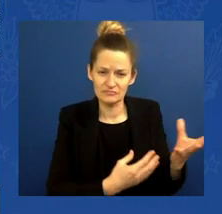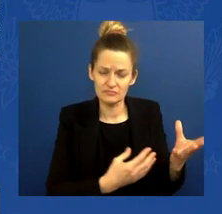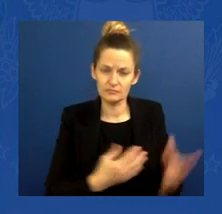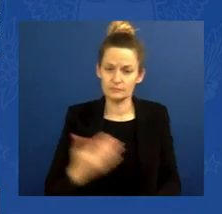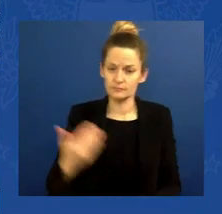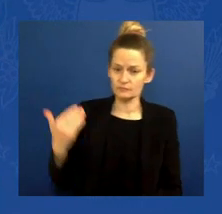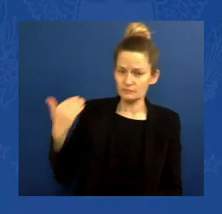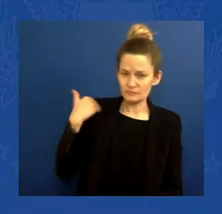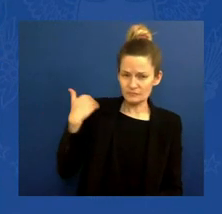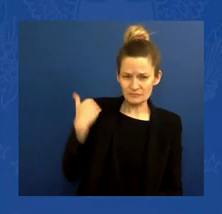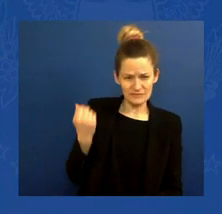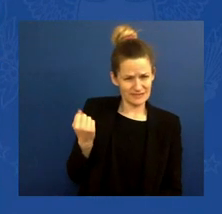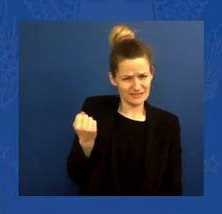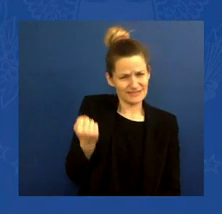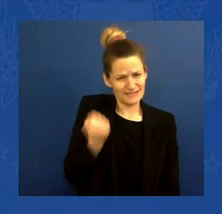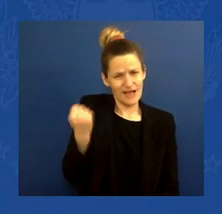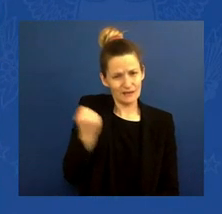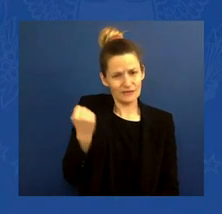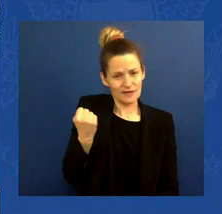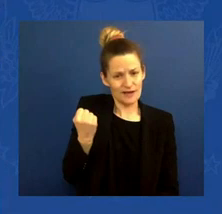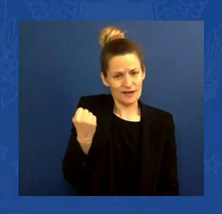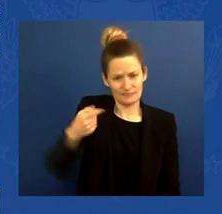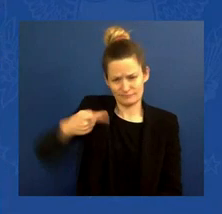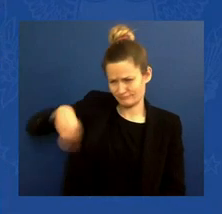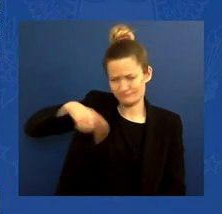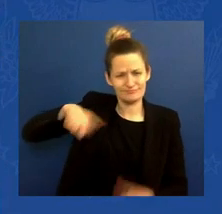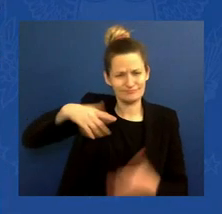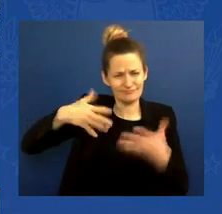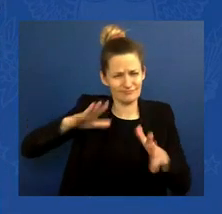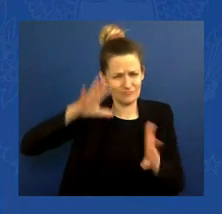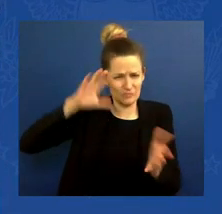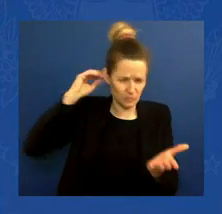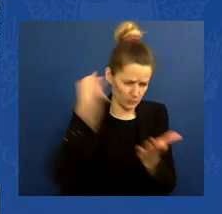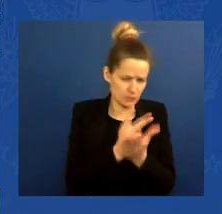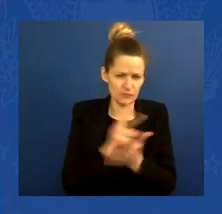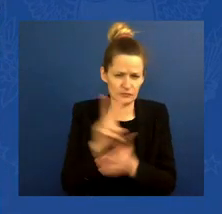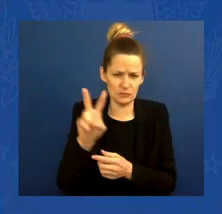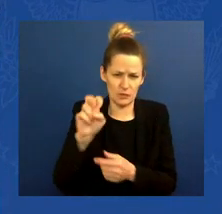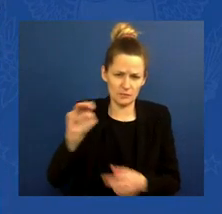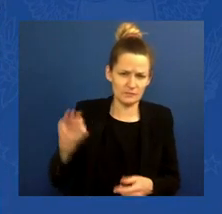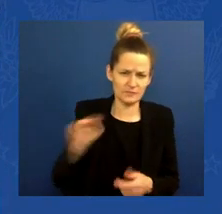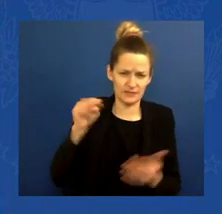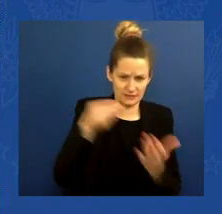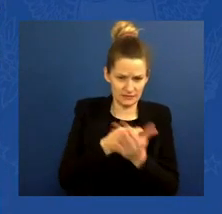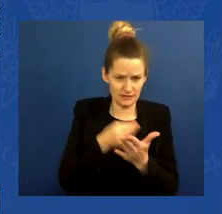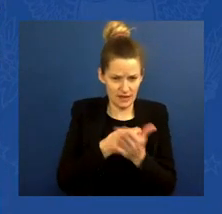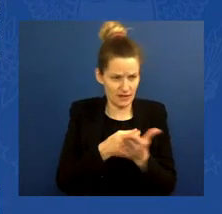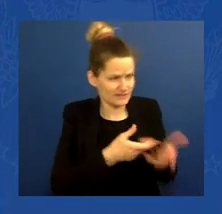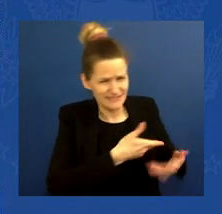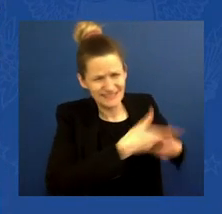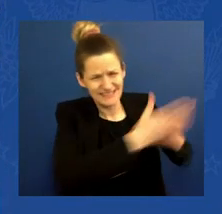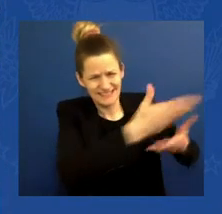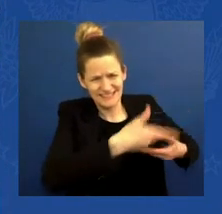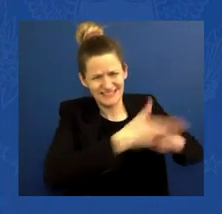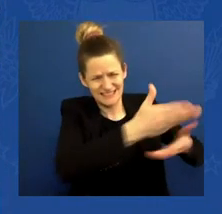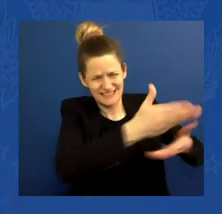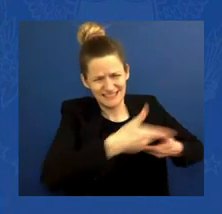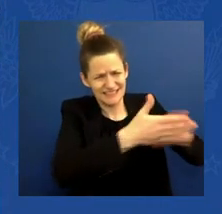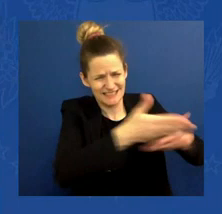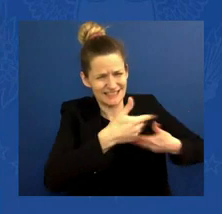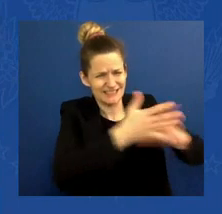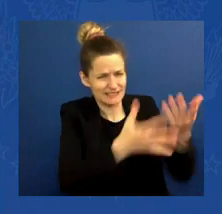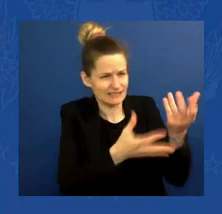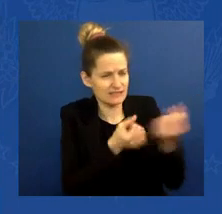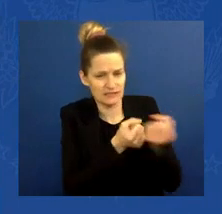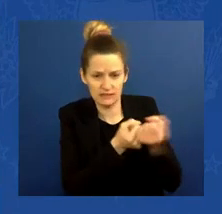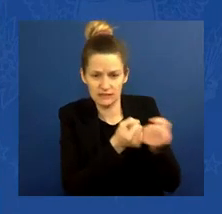to keep a steady flow of weapons and ammunition moving to Ukraine. Now, I'm once again using my presidential authority